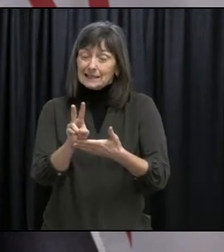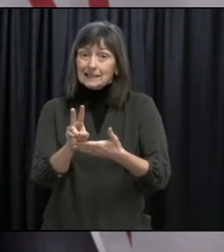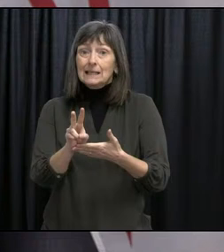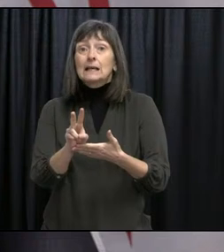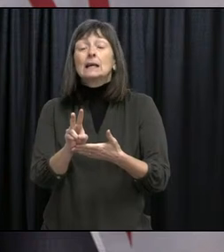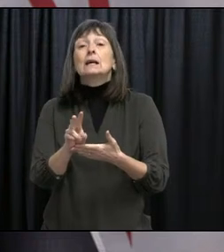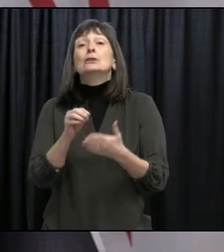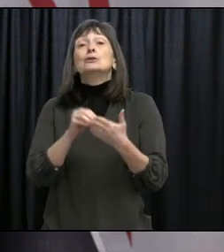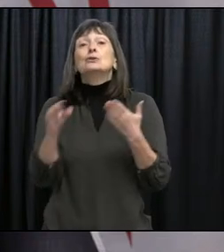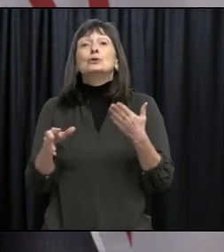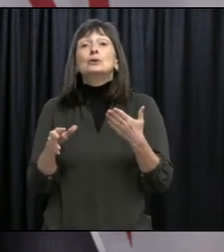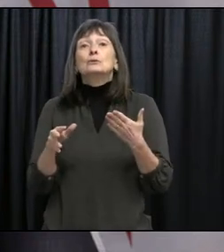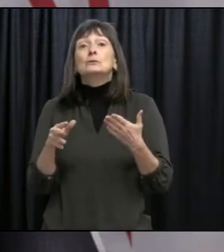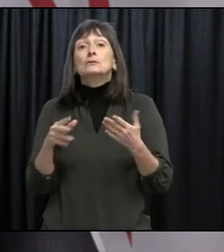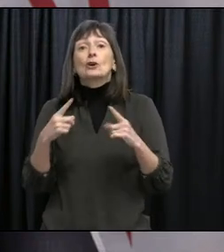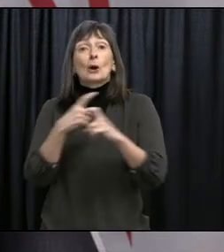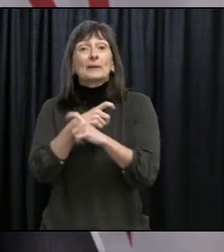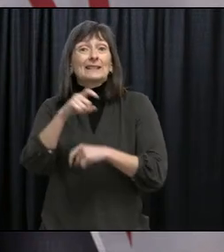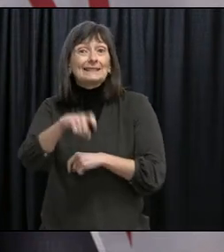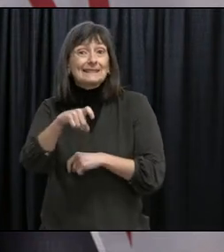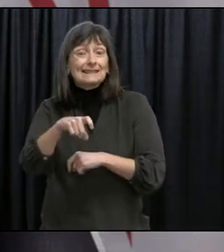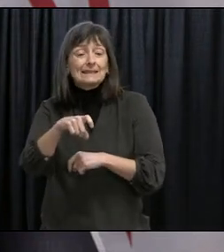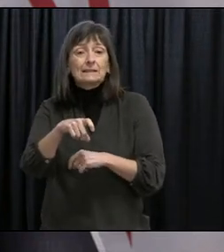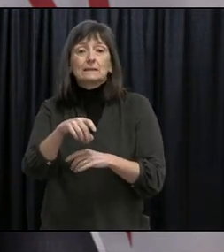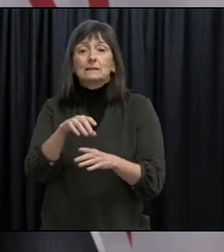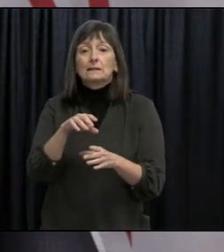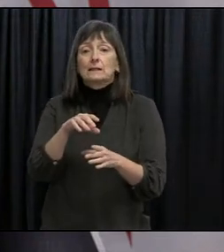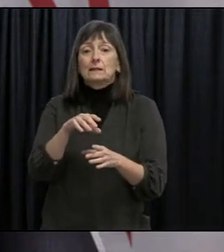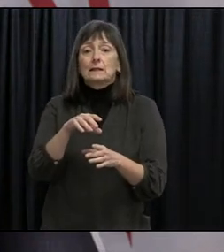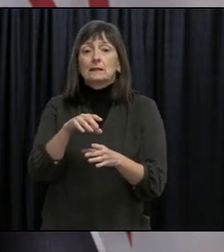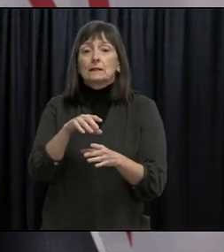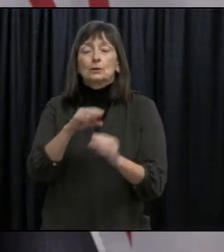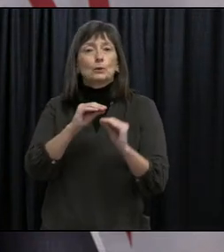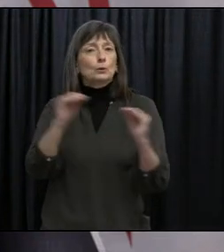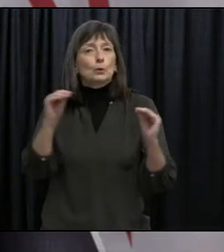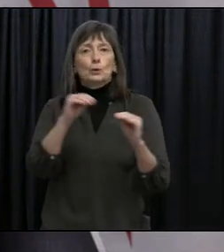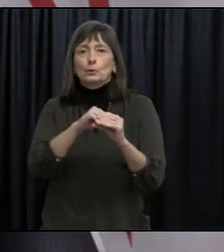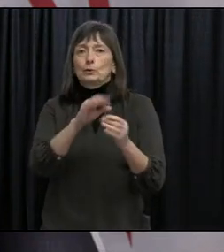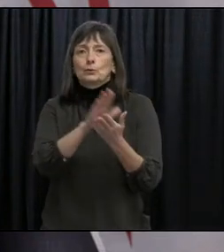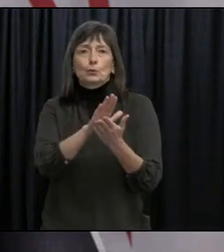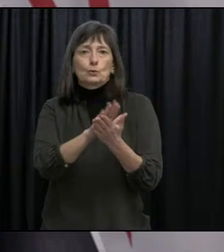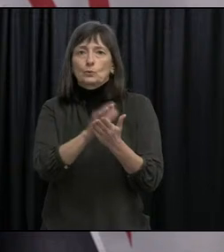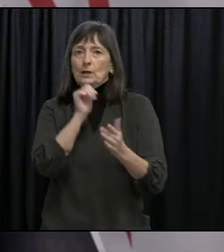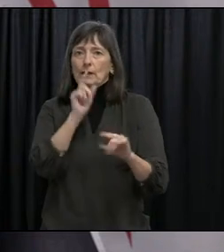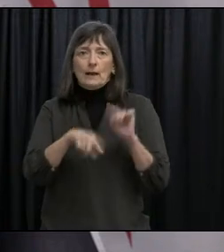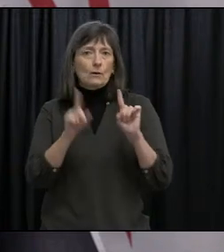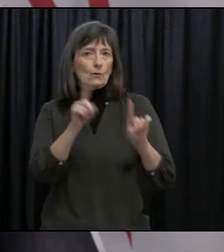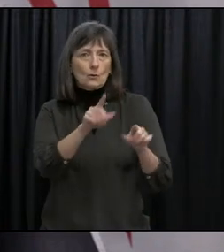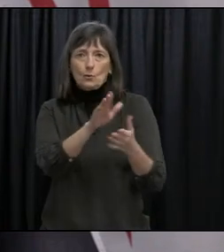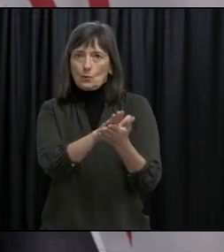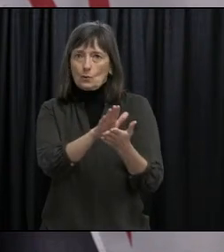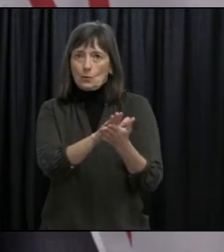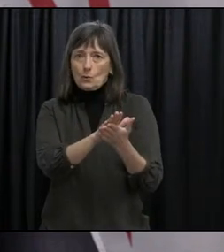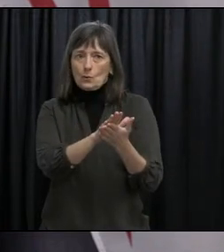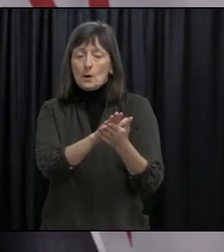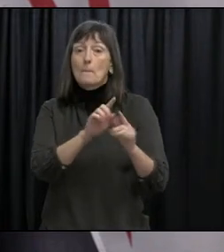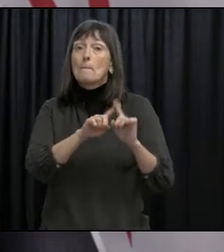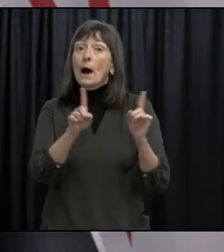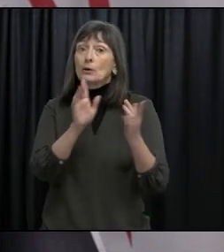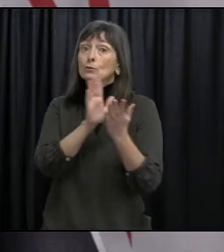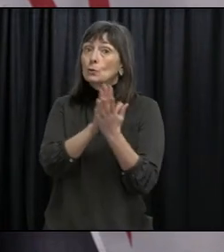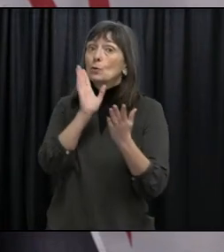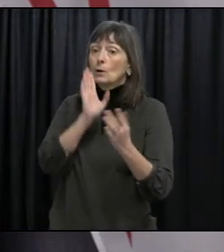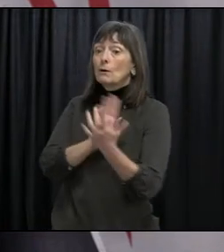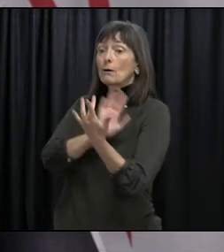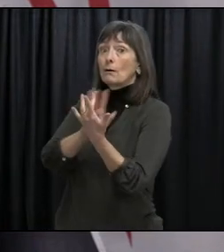these students will have no in-school learning opportunities. But schools will be in contact